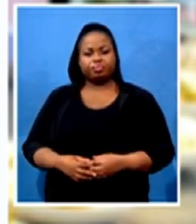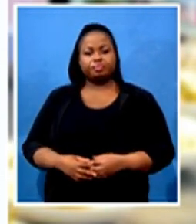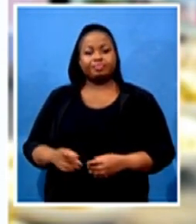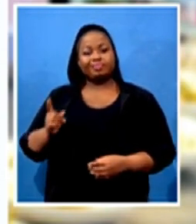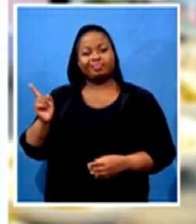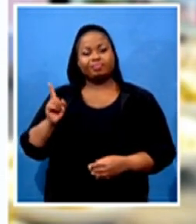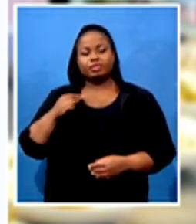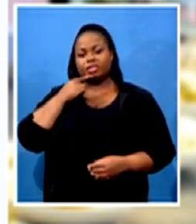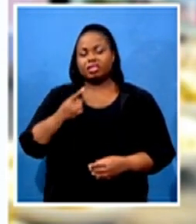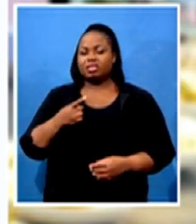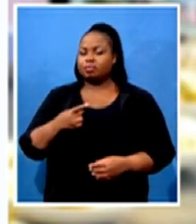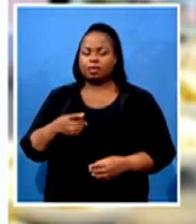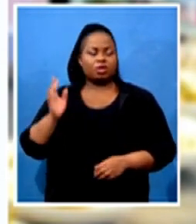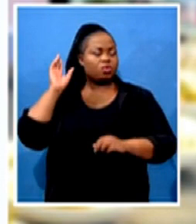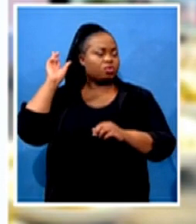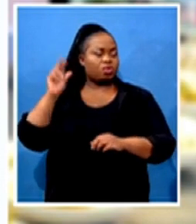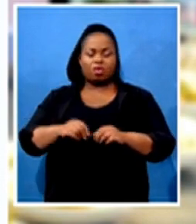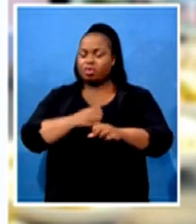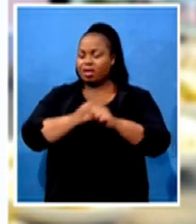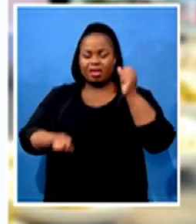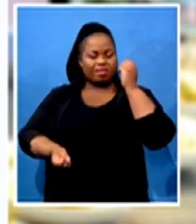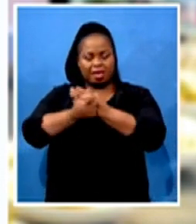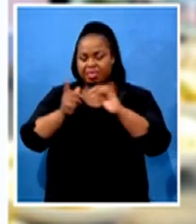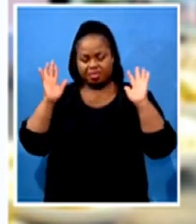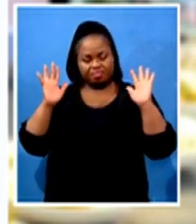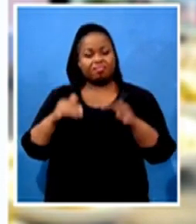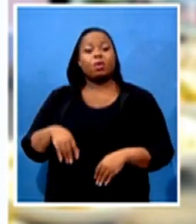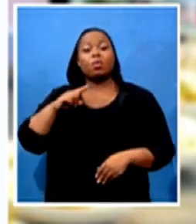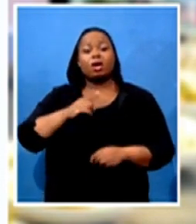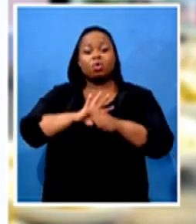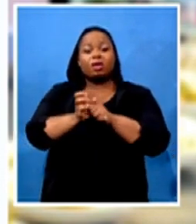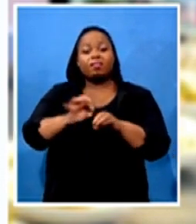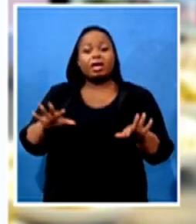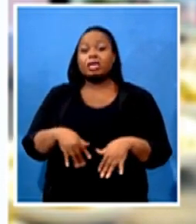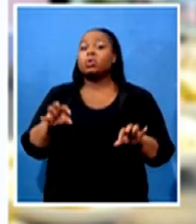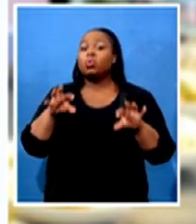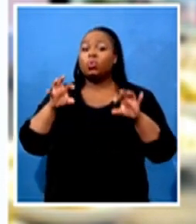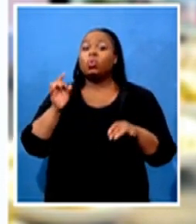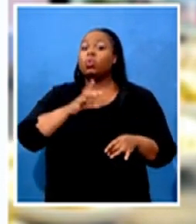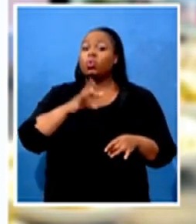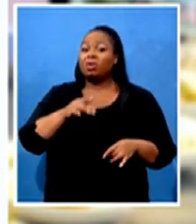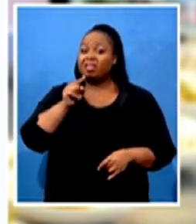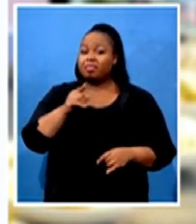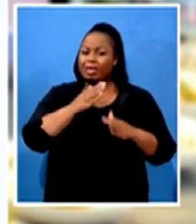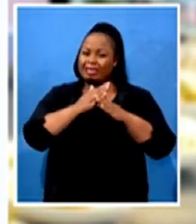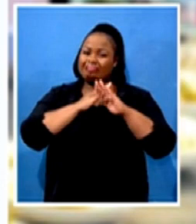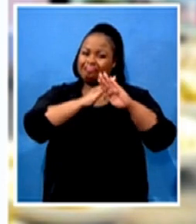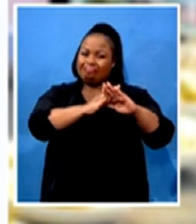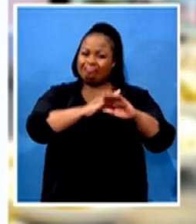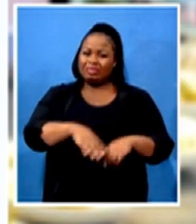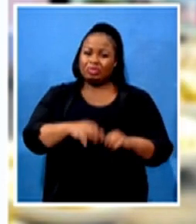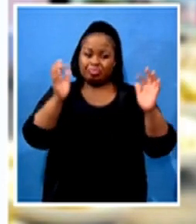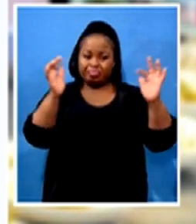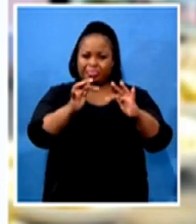great hurry. The COVID-19 surge is devastating. And if you could avoid places of public interest, do so. You don't know the